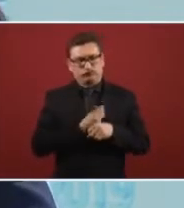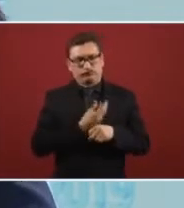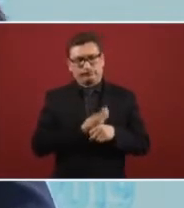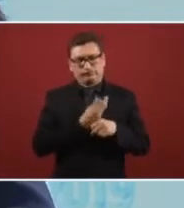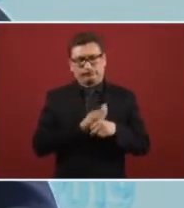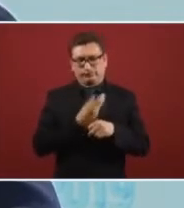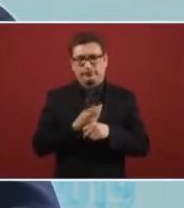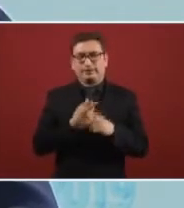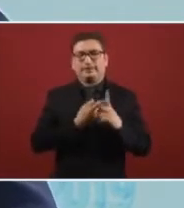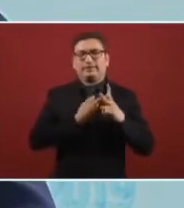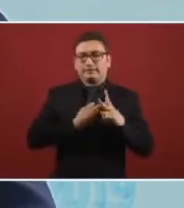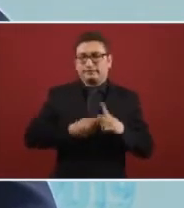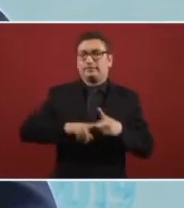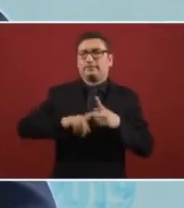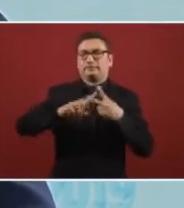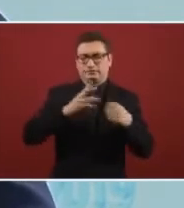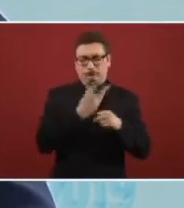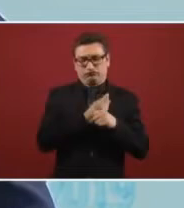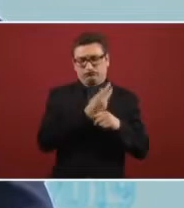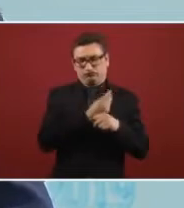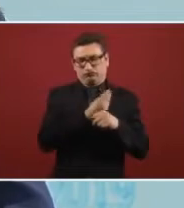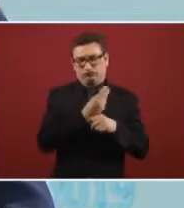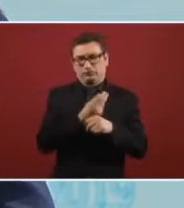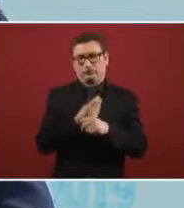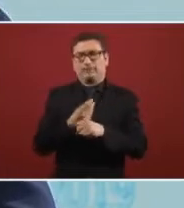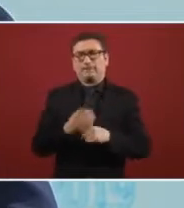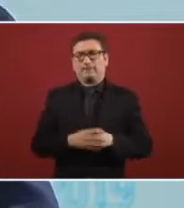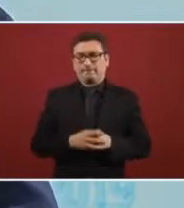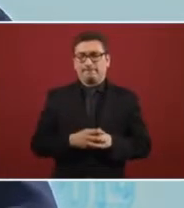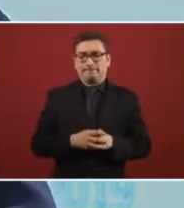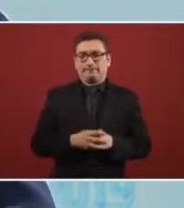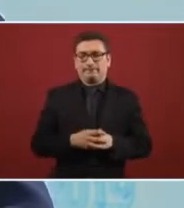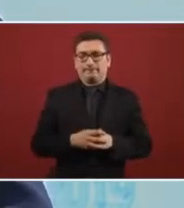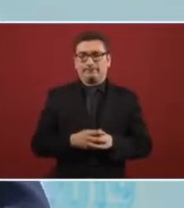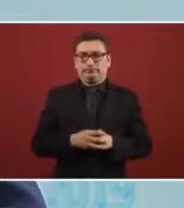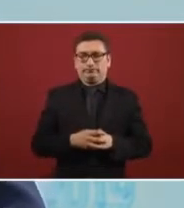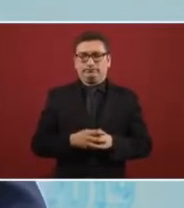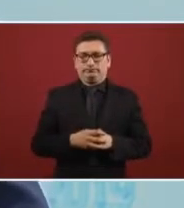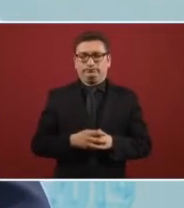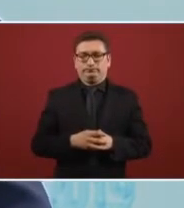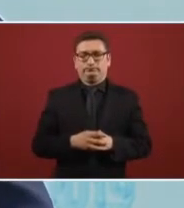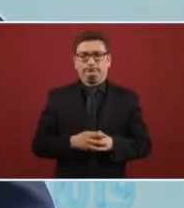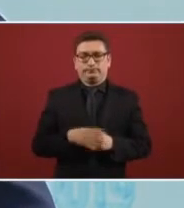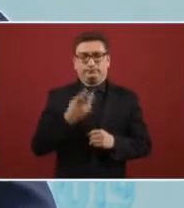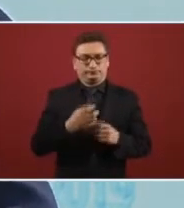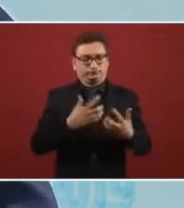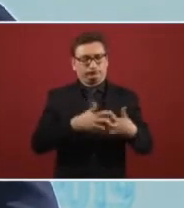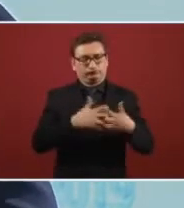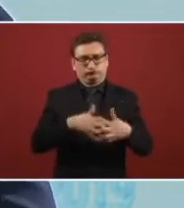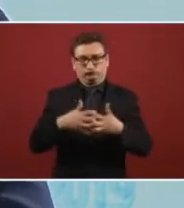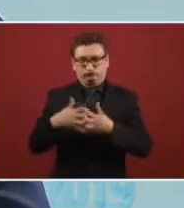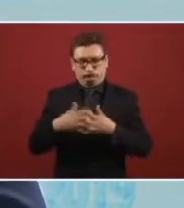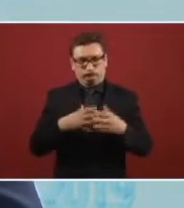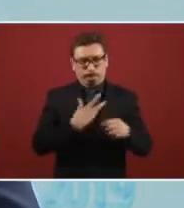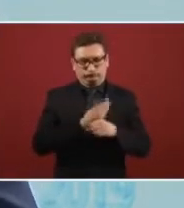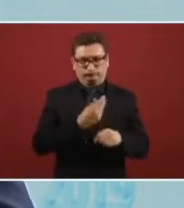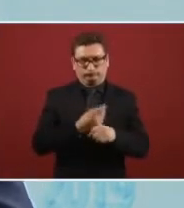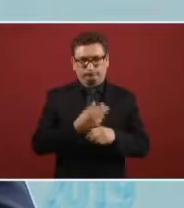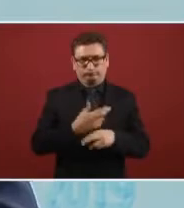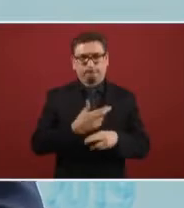practically the initiation of these maintenance works and the initiation of rehabilitation